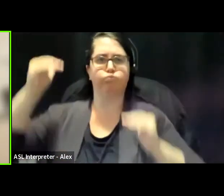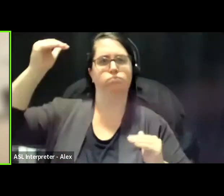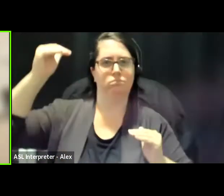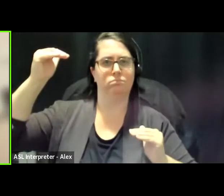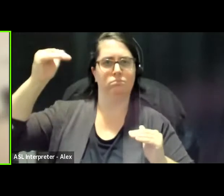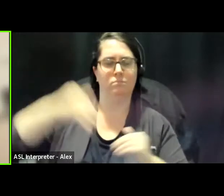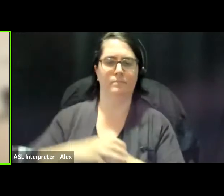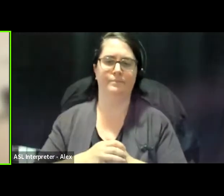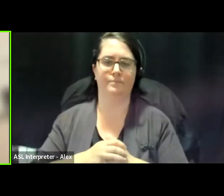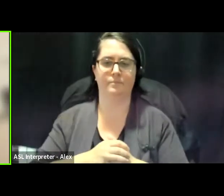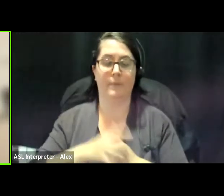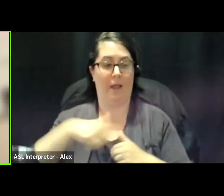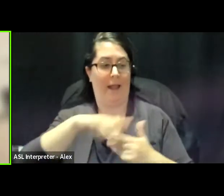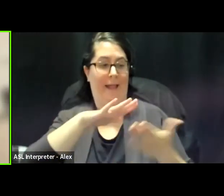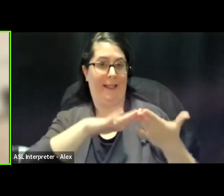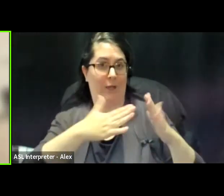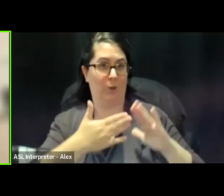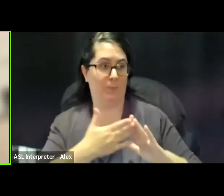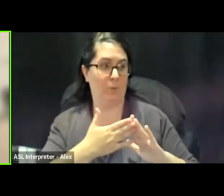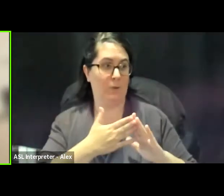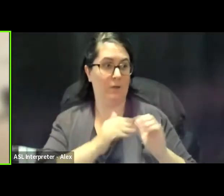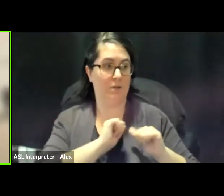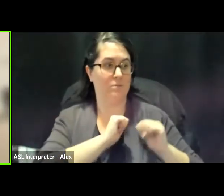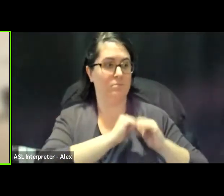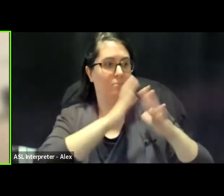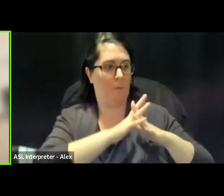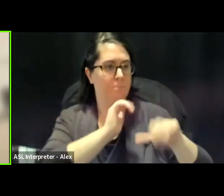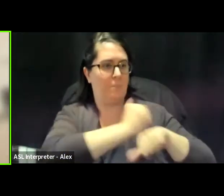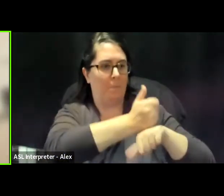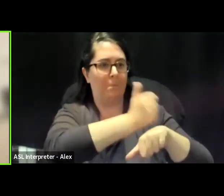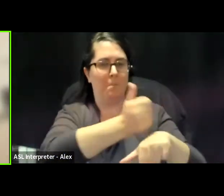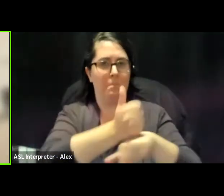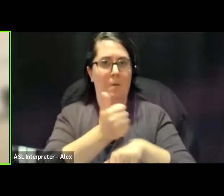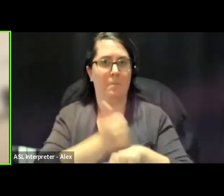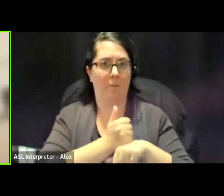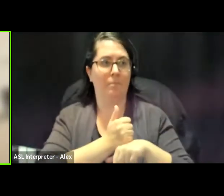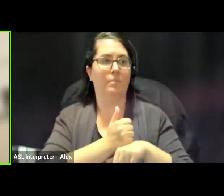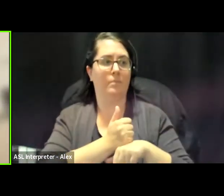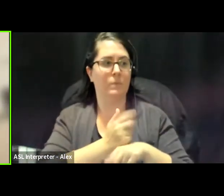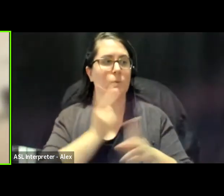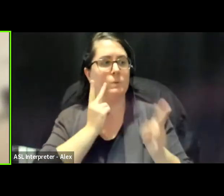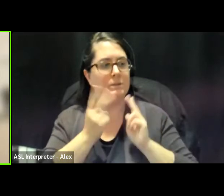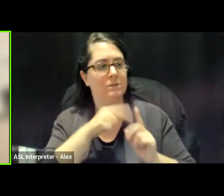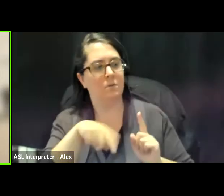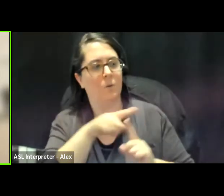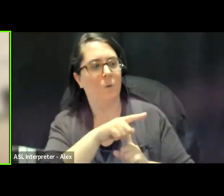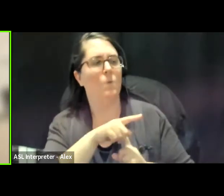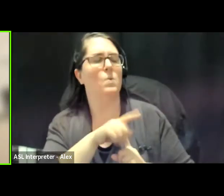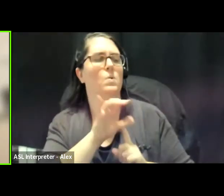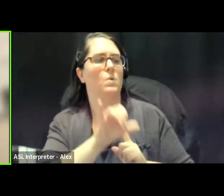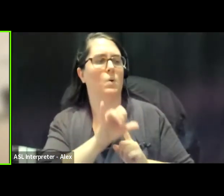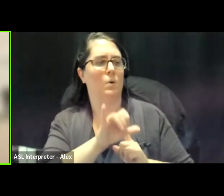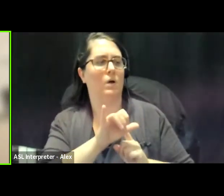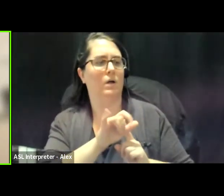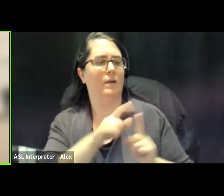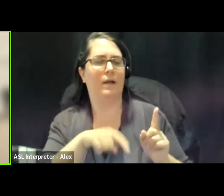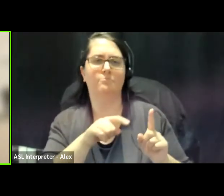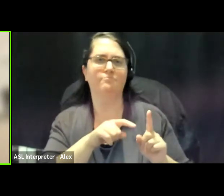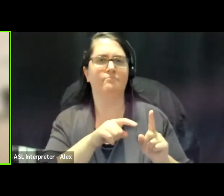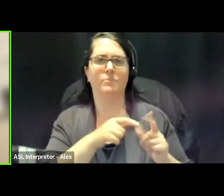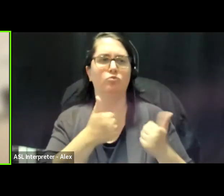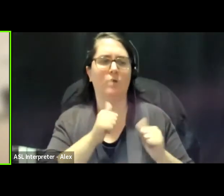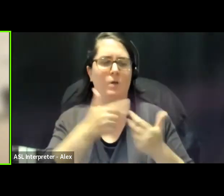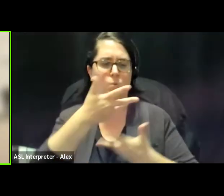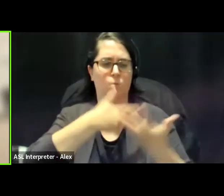The communities emergent. The these dialectics are sites of communal praxis that reclaim social life